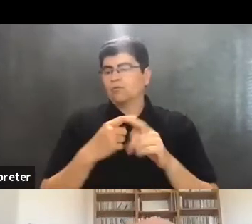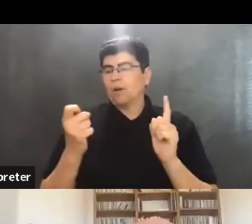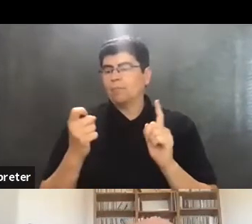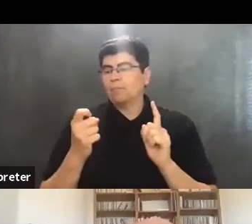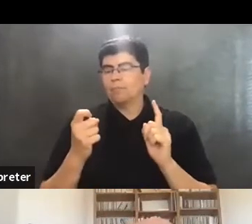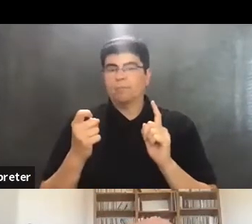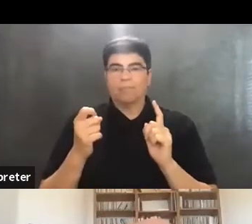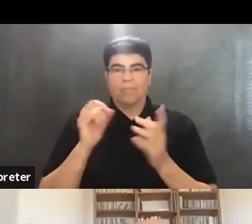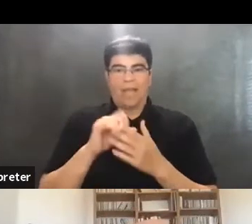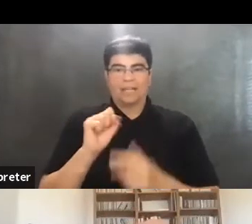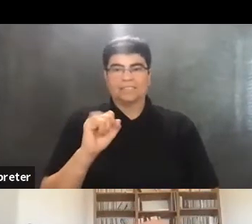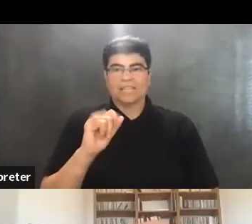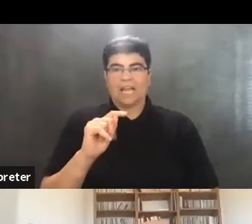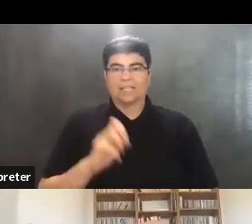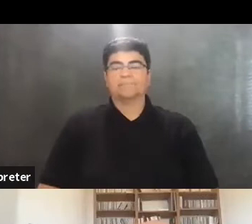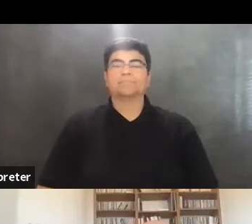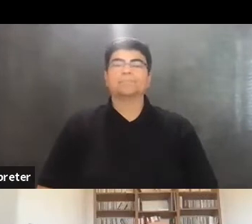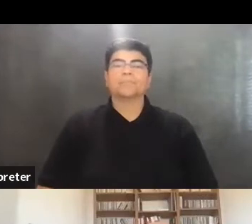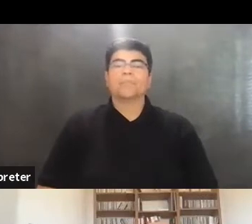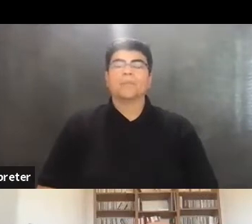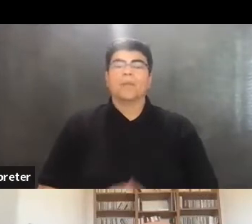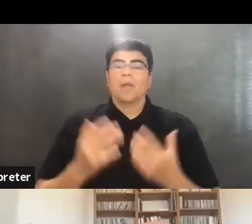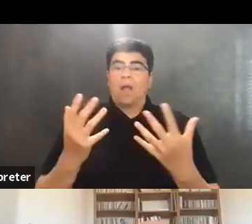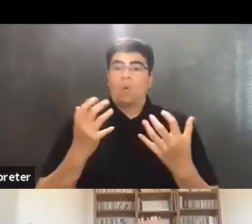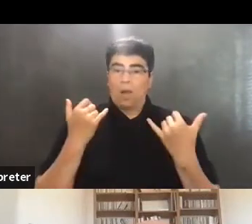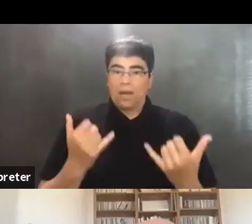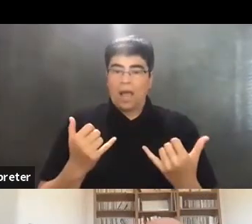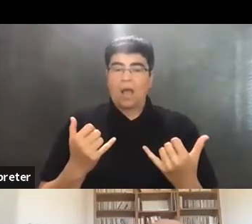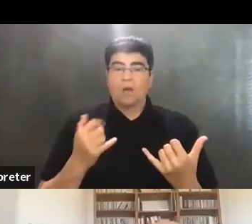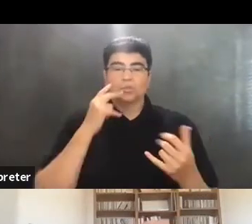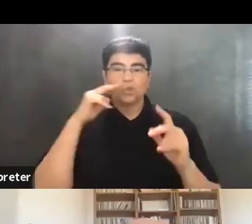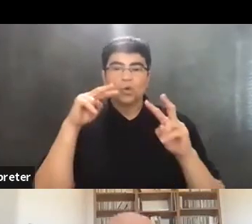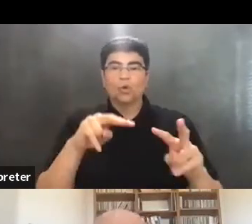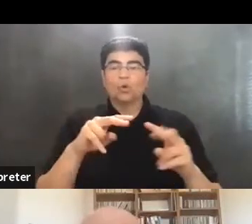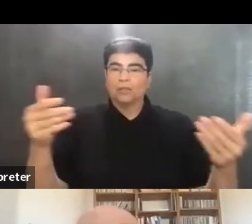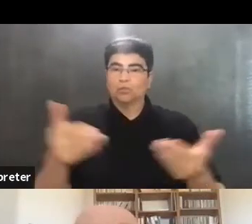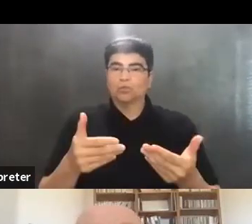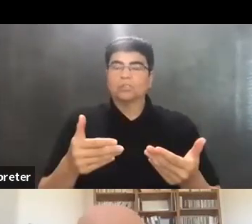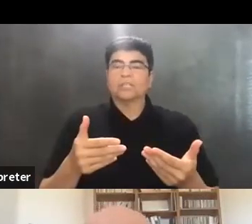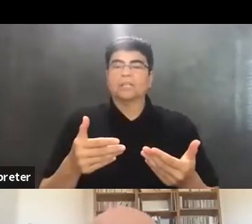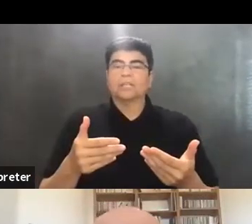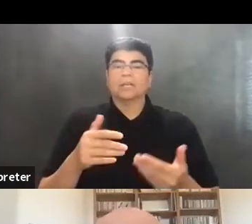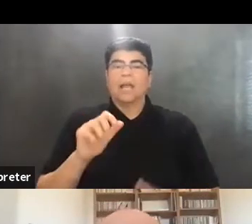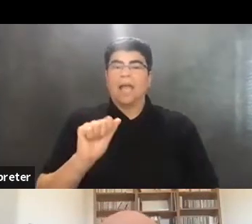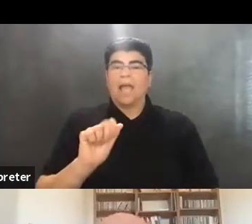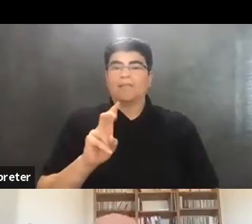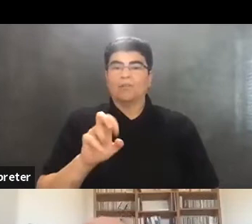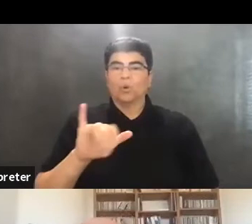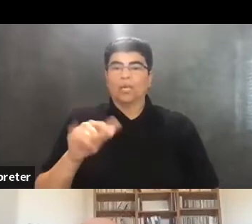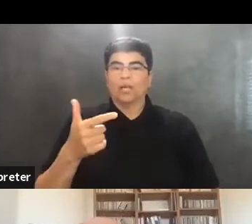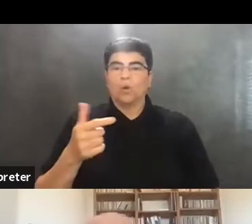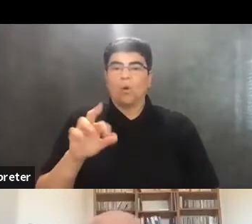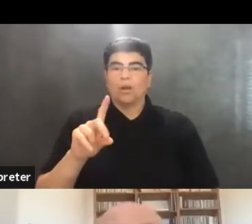site. I want now to turn to introducing Avery Gordon, our moderator